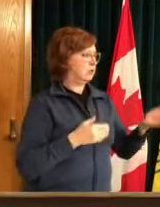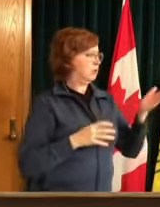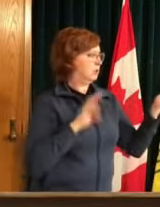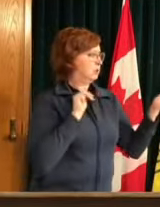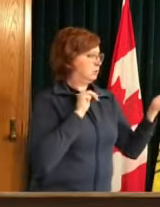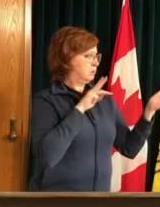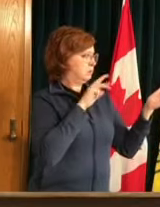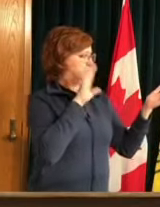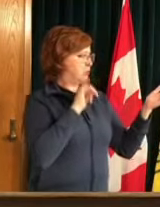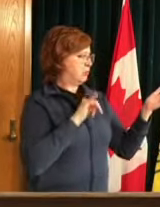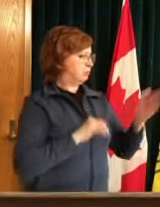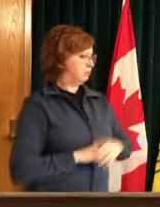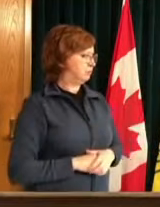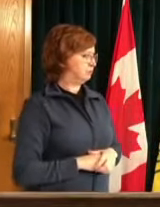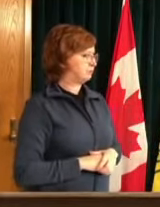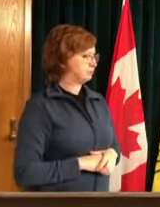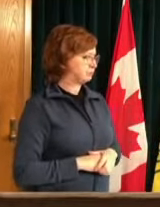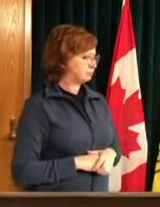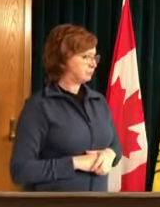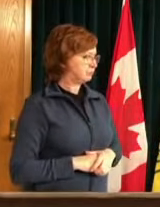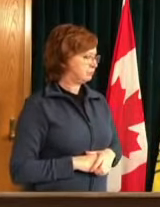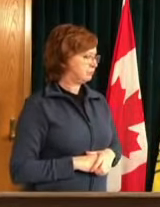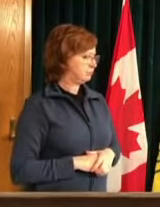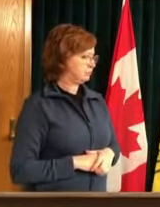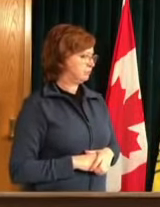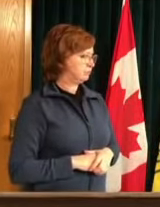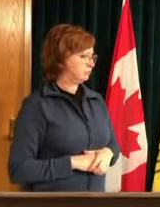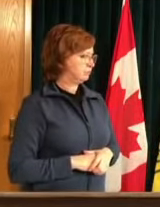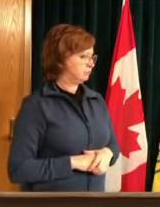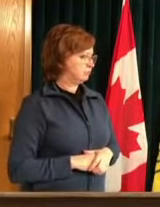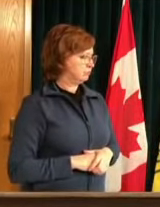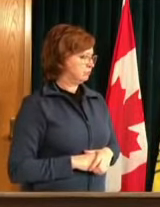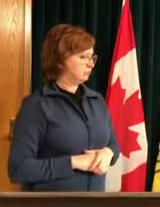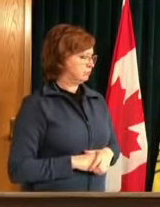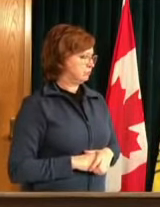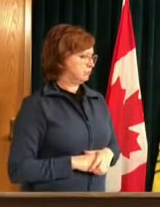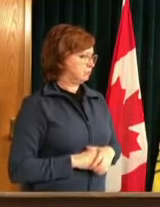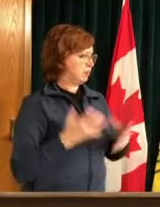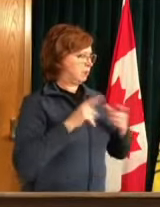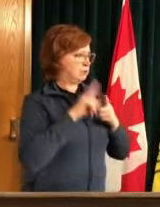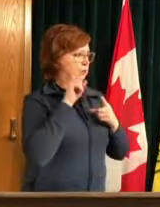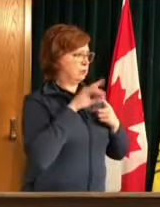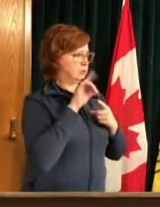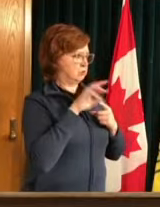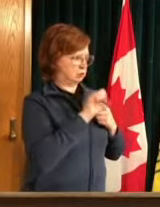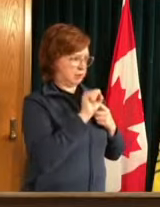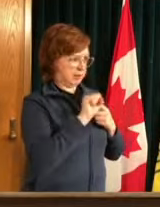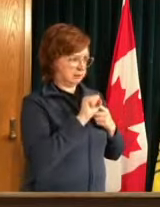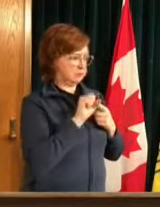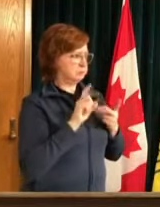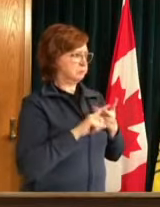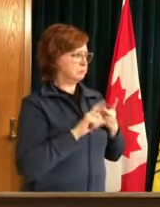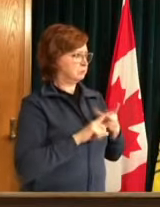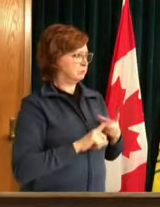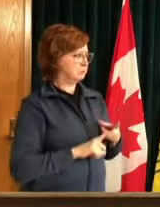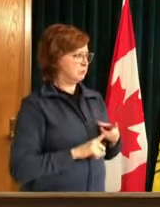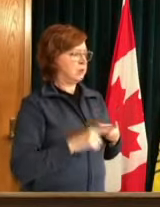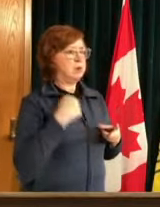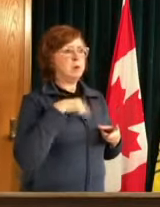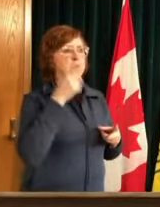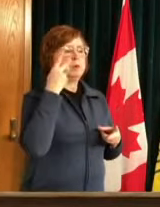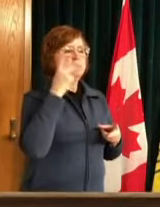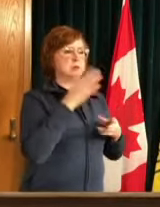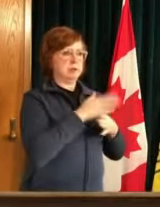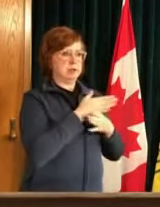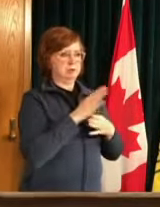murray i think follow up to phil's question and for dr shahab i think mostly if we're seeing 106 cases in